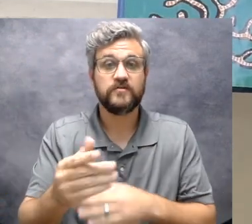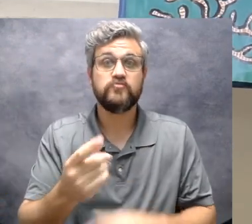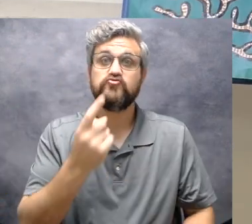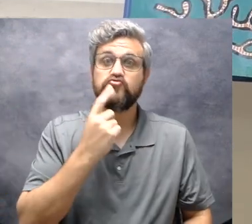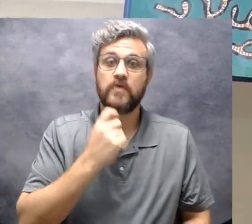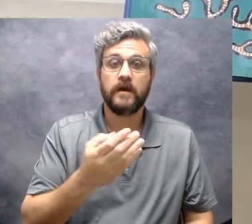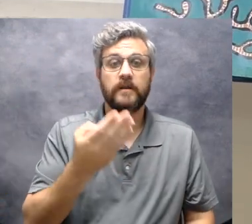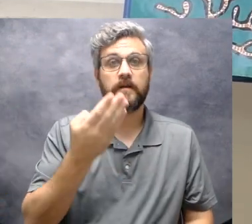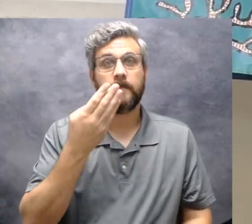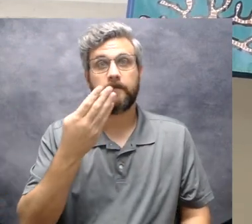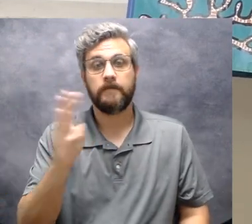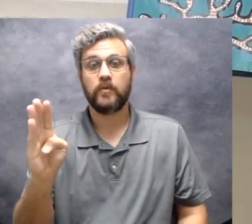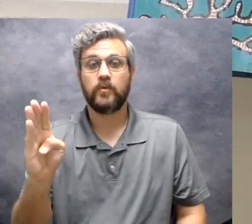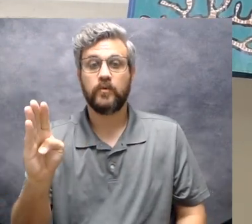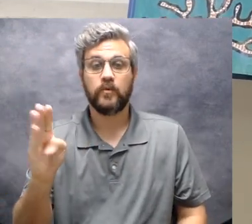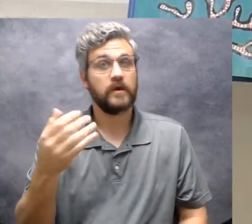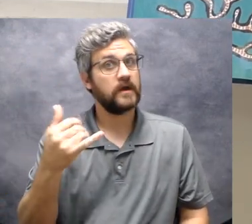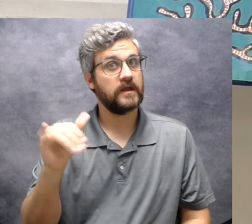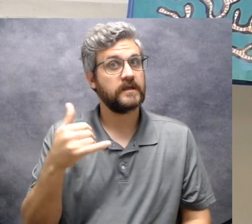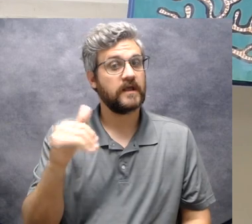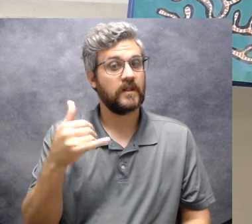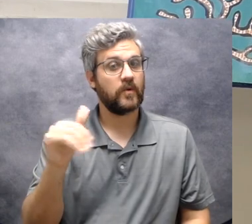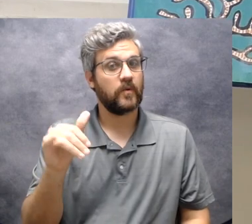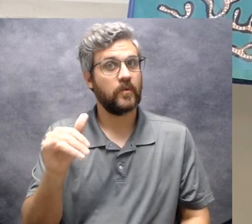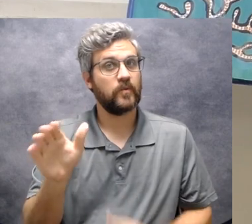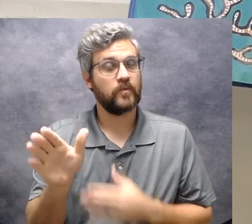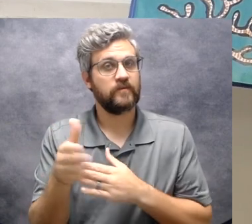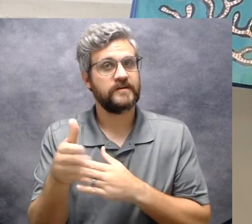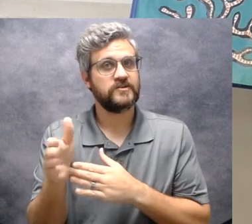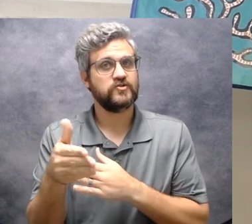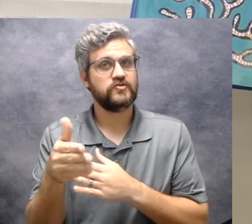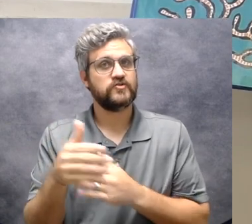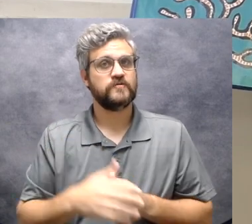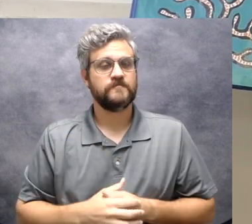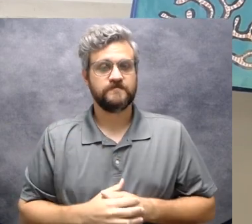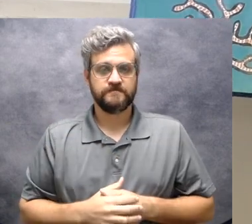Red, blue, and yellow fish.